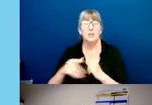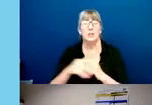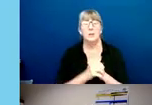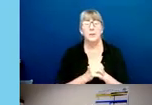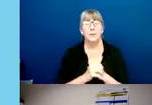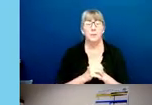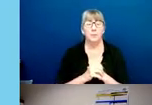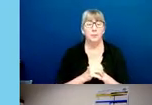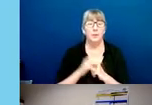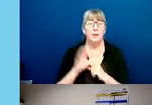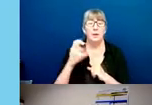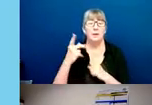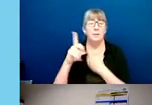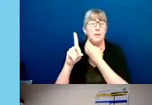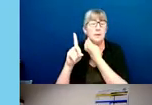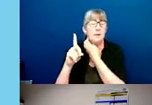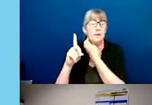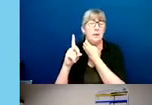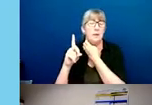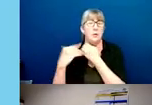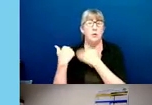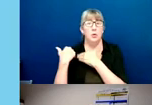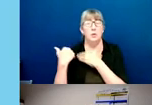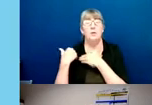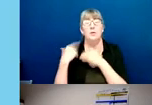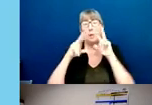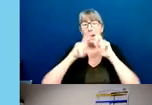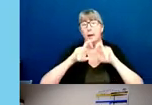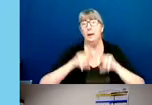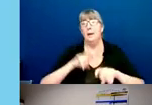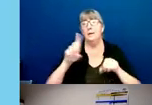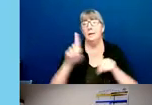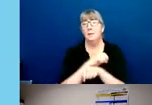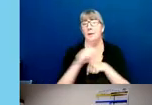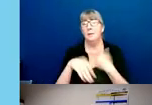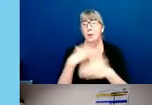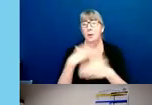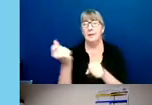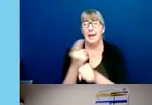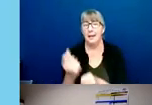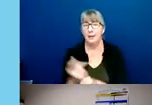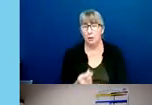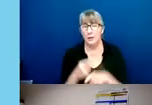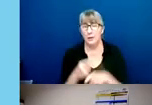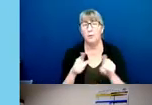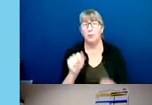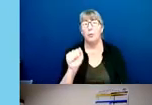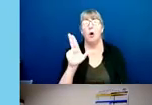CPD's duty to analyze the disciplinary process annually through audits.